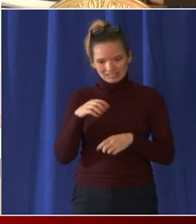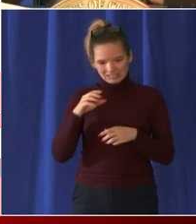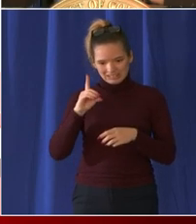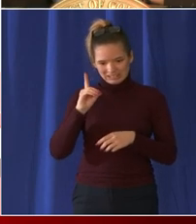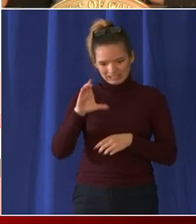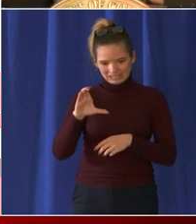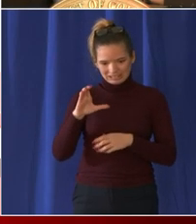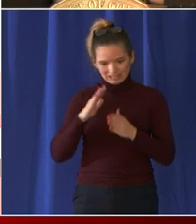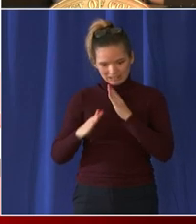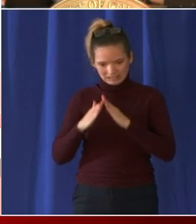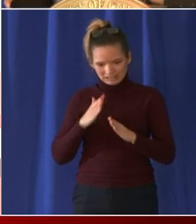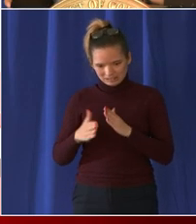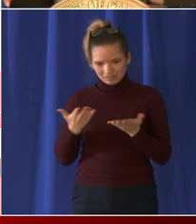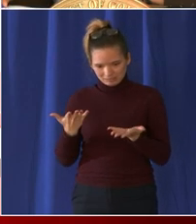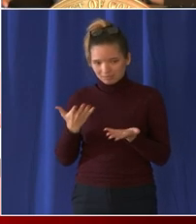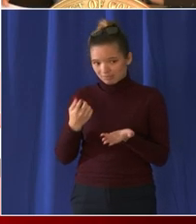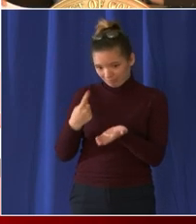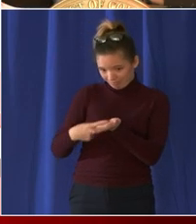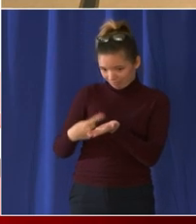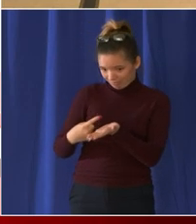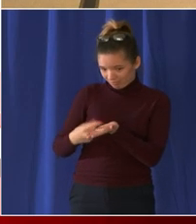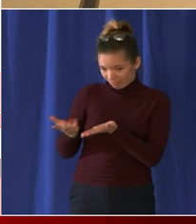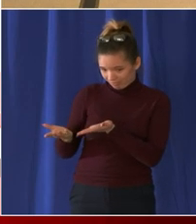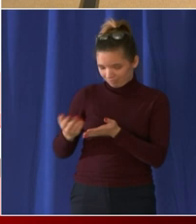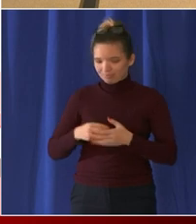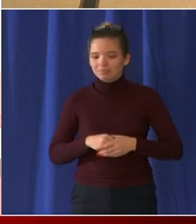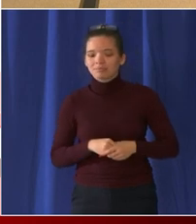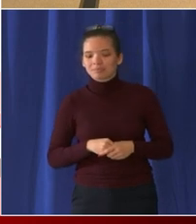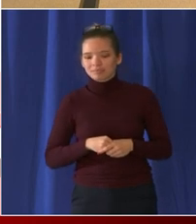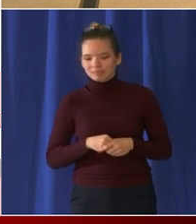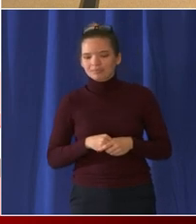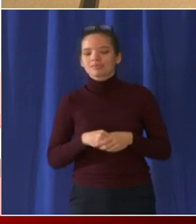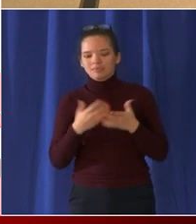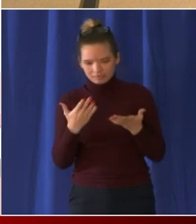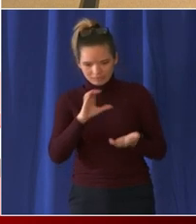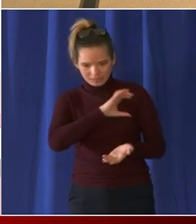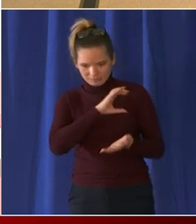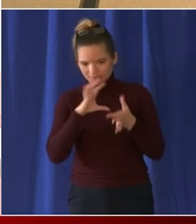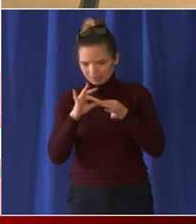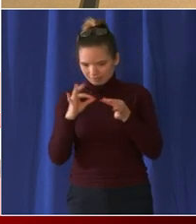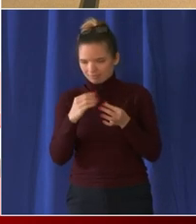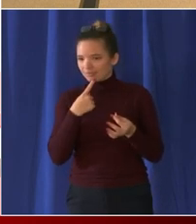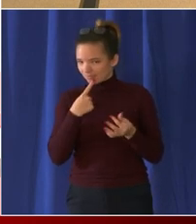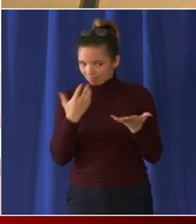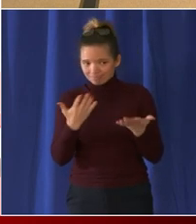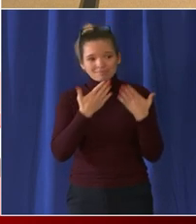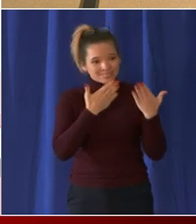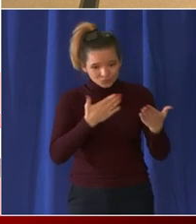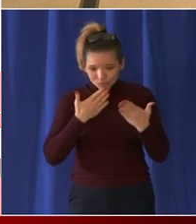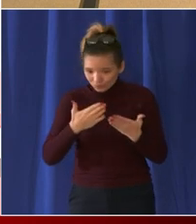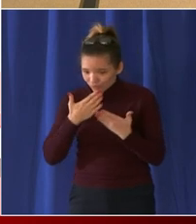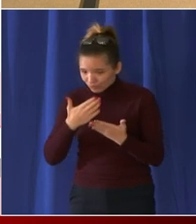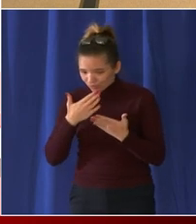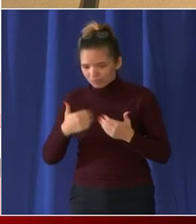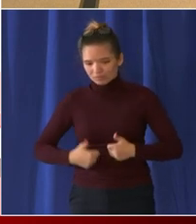uh first of all i just want to say also thank you to the residents of the district of columbia uh one of the additional asks that the mayor made